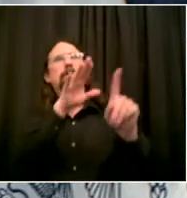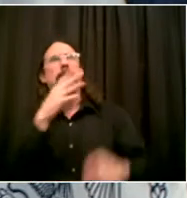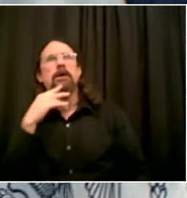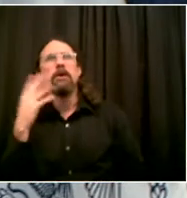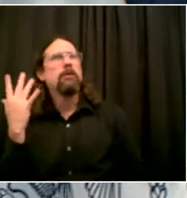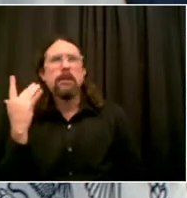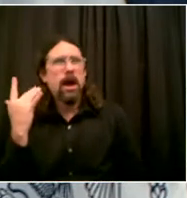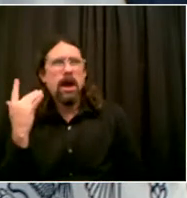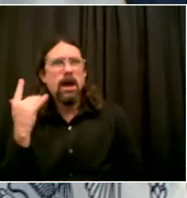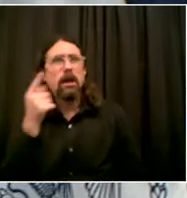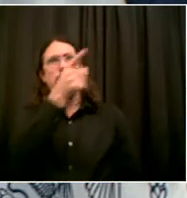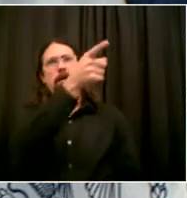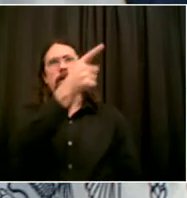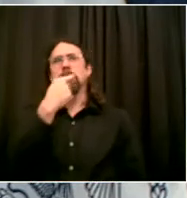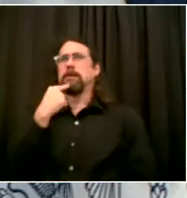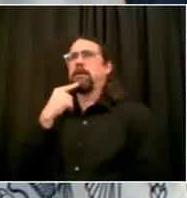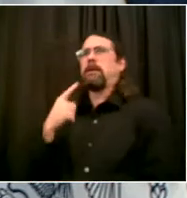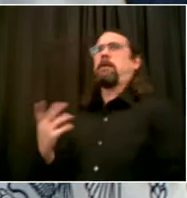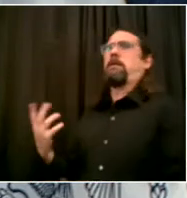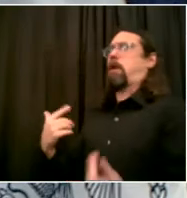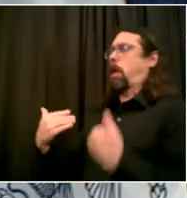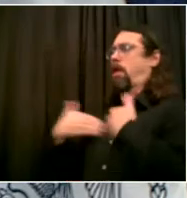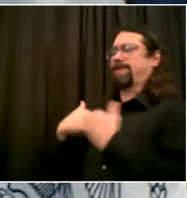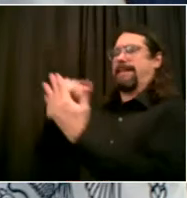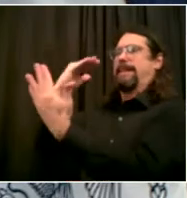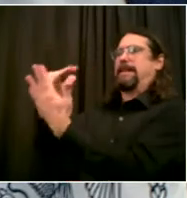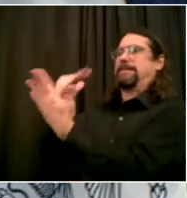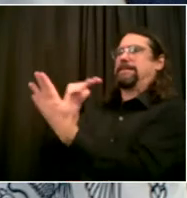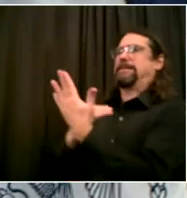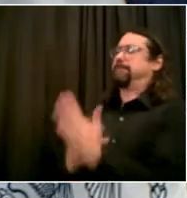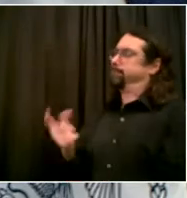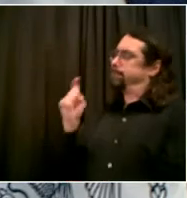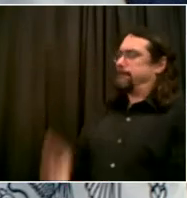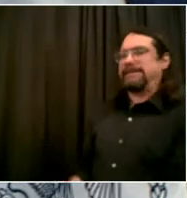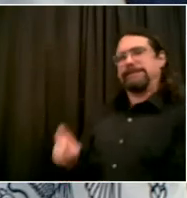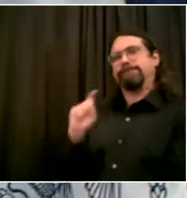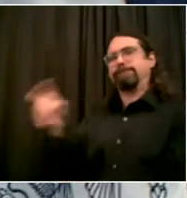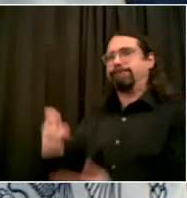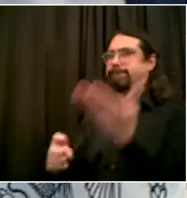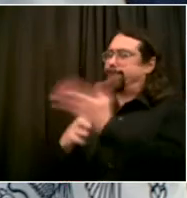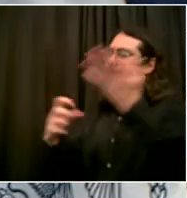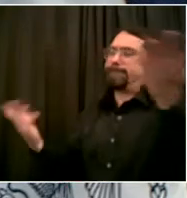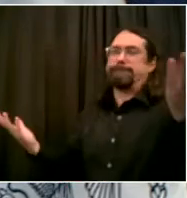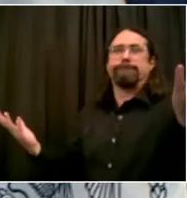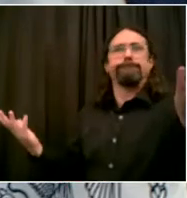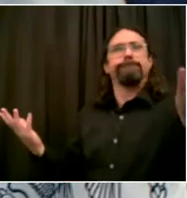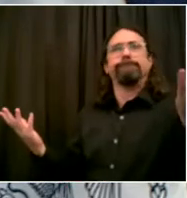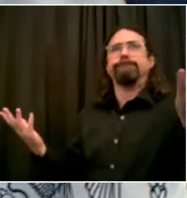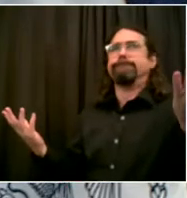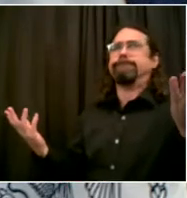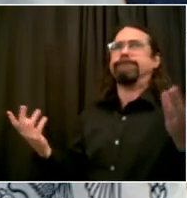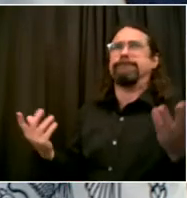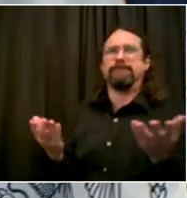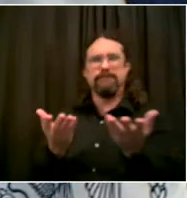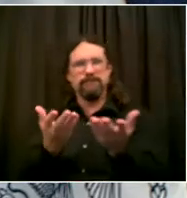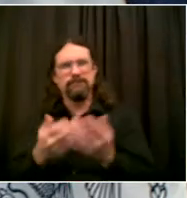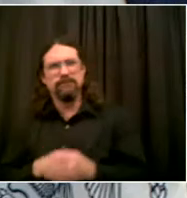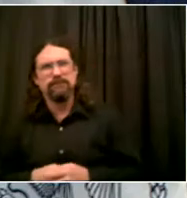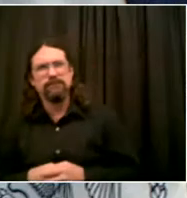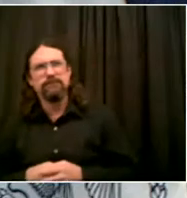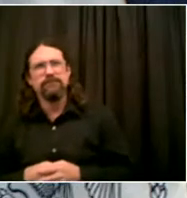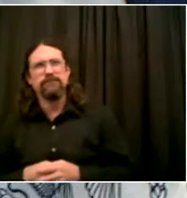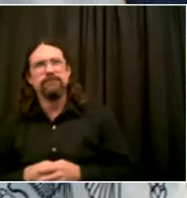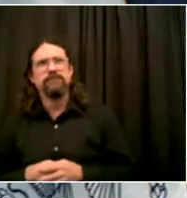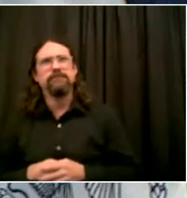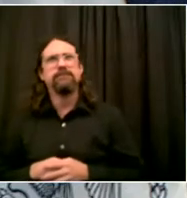if they're doing the right thing. If an inspector misunderstood the rules, look to be fair. Inspectors are being asked to adopt a whole new rules